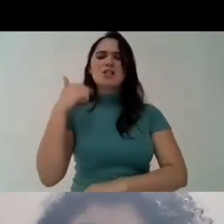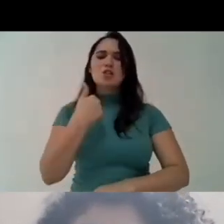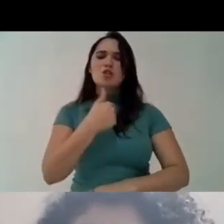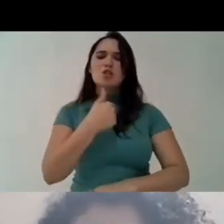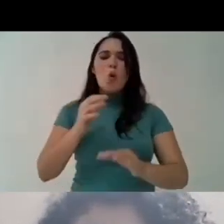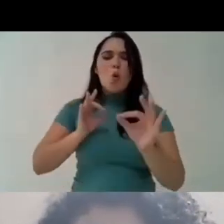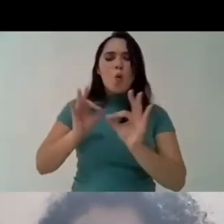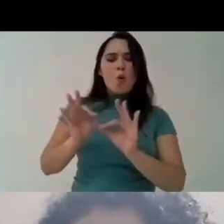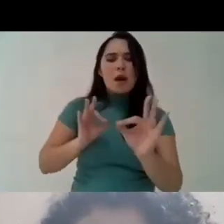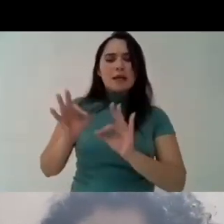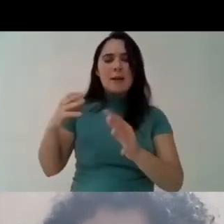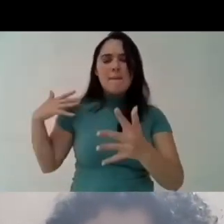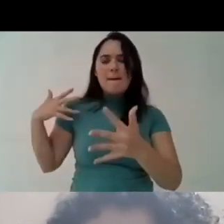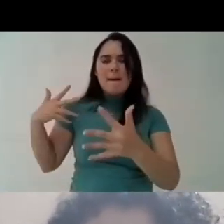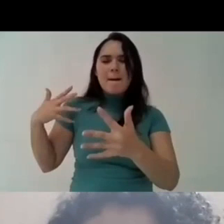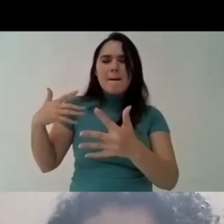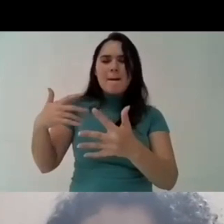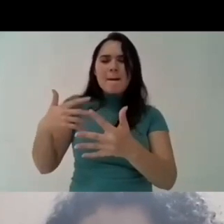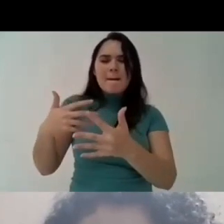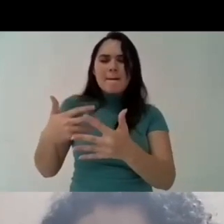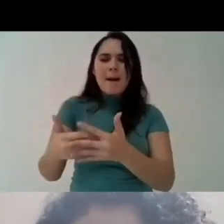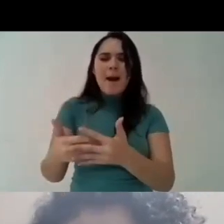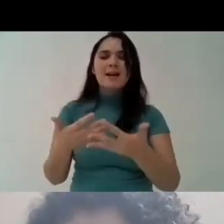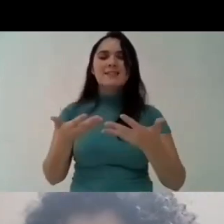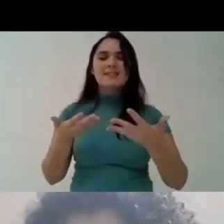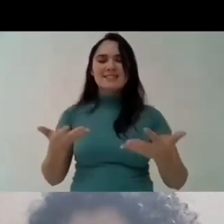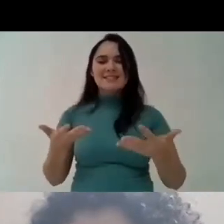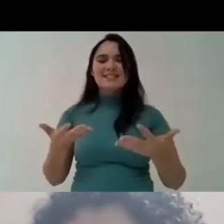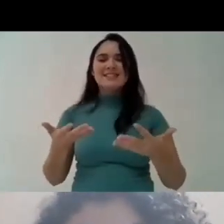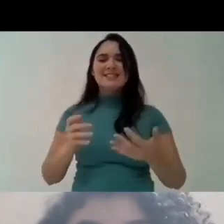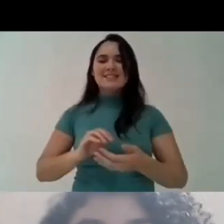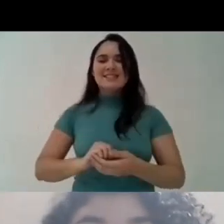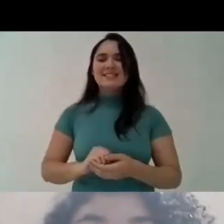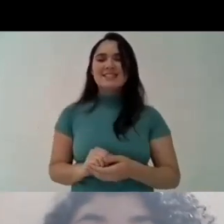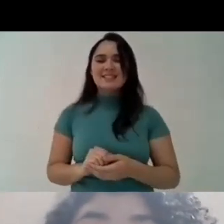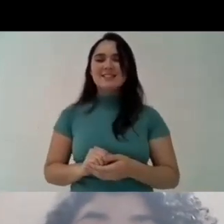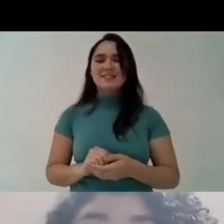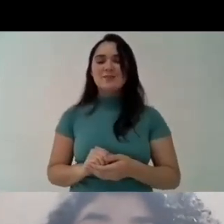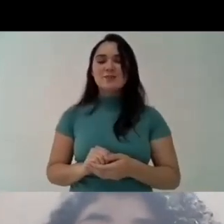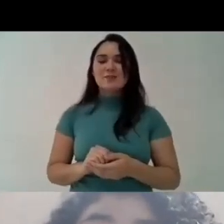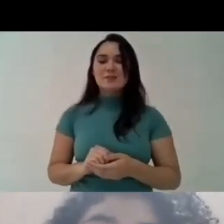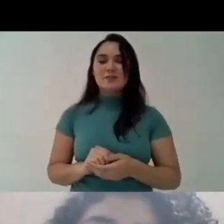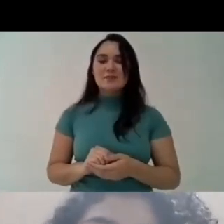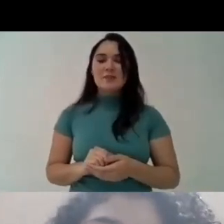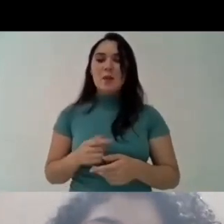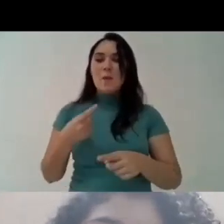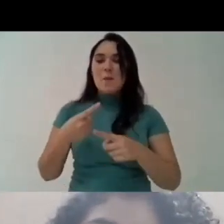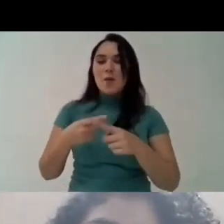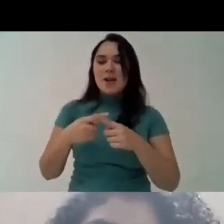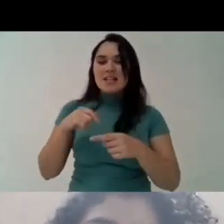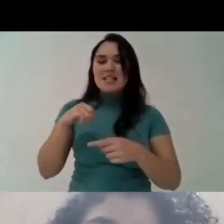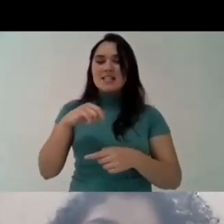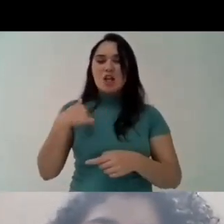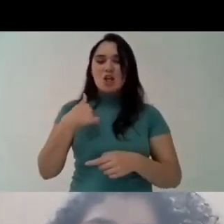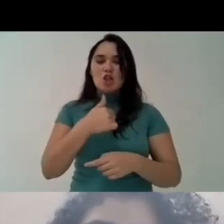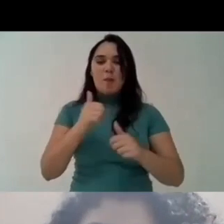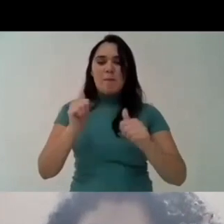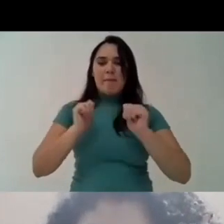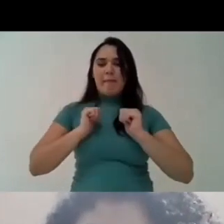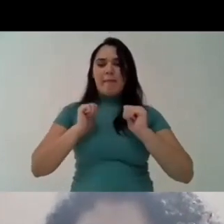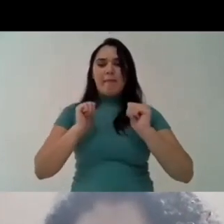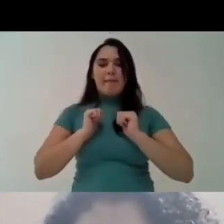resistance so you can imagine how we had to organize ourselves just not just